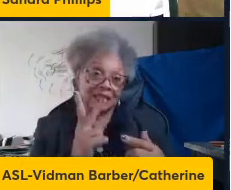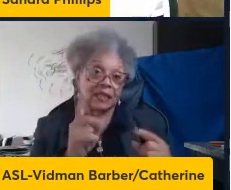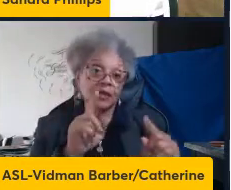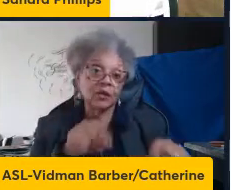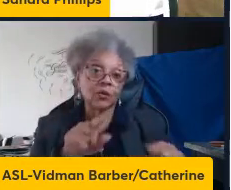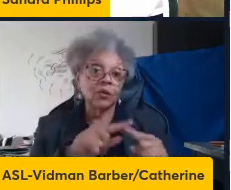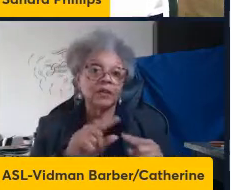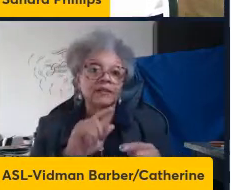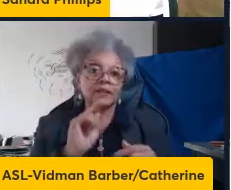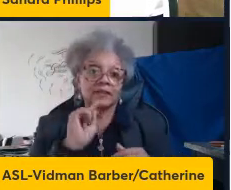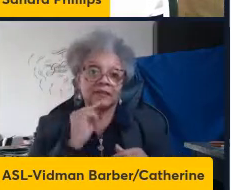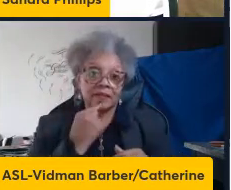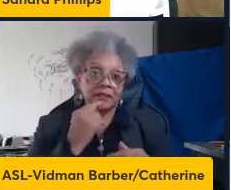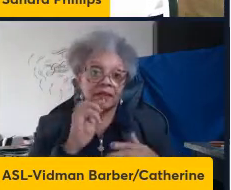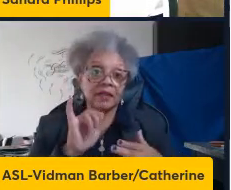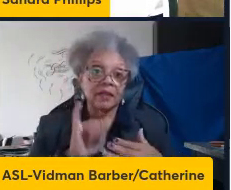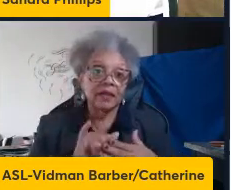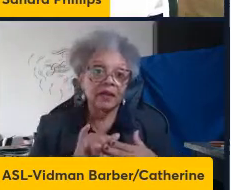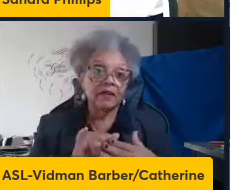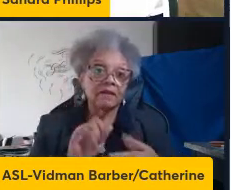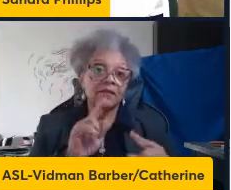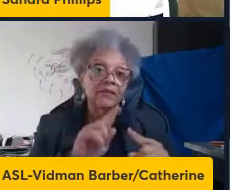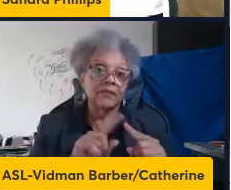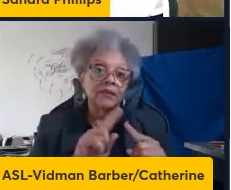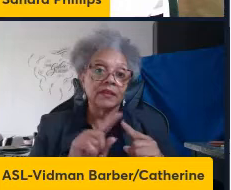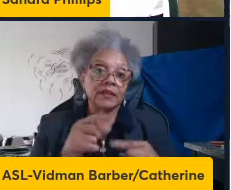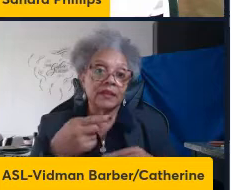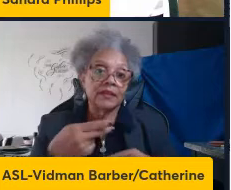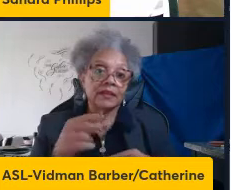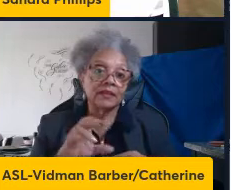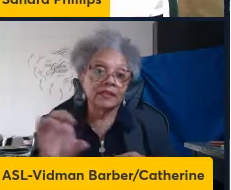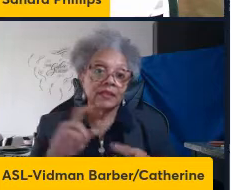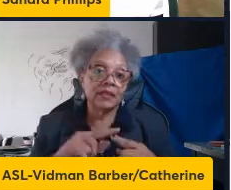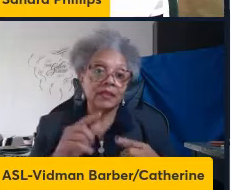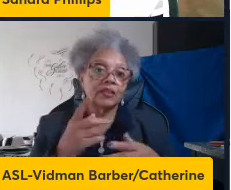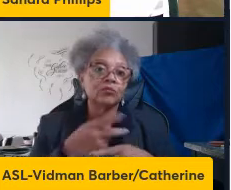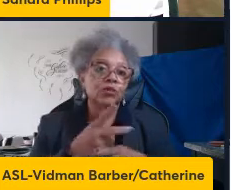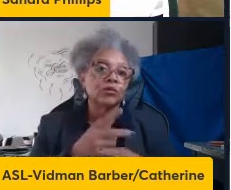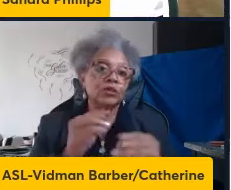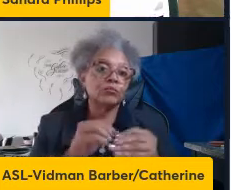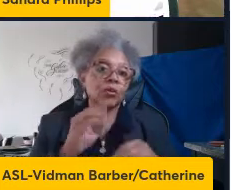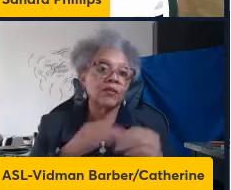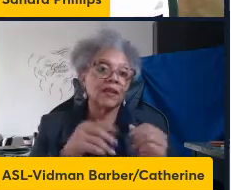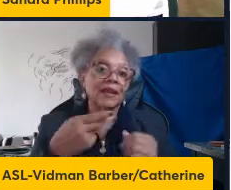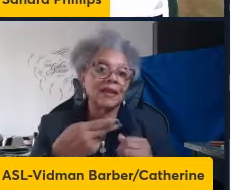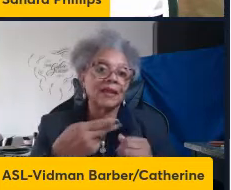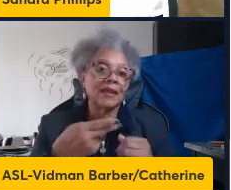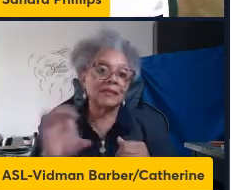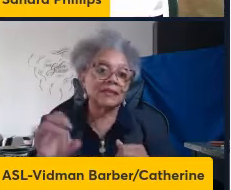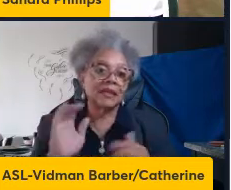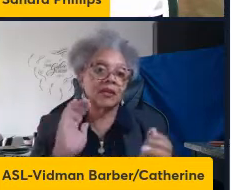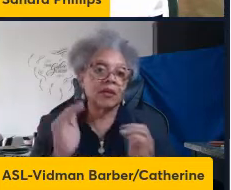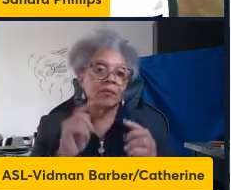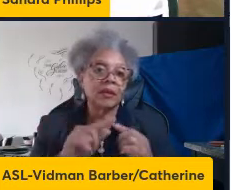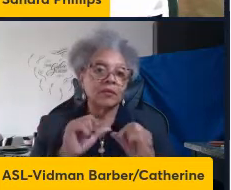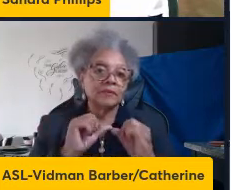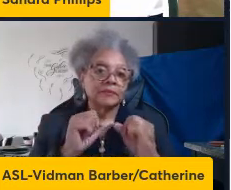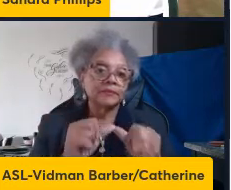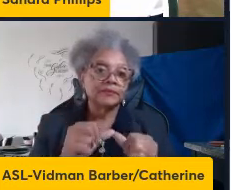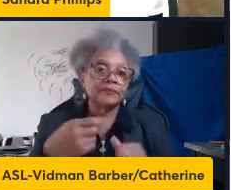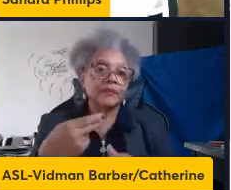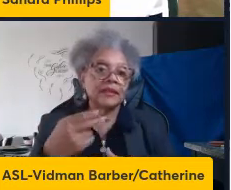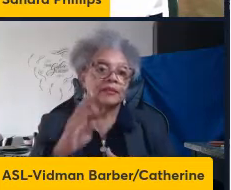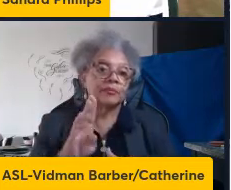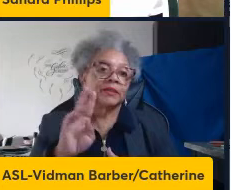the severity of the disease. It's more produced in HCC patients compared to chronic HBV patients.